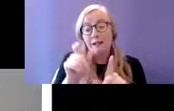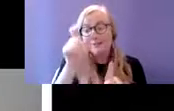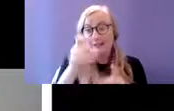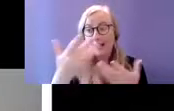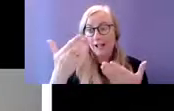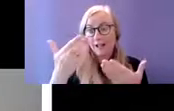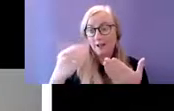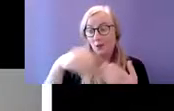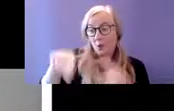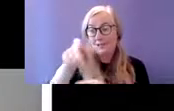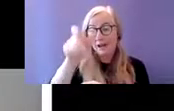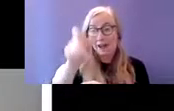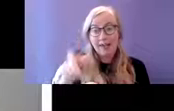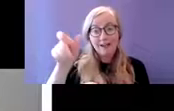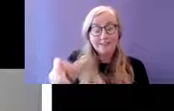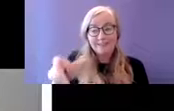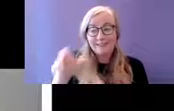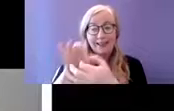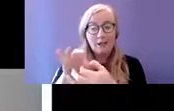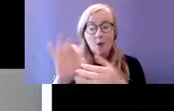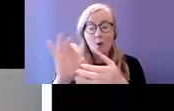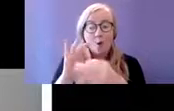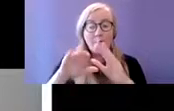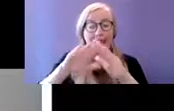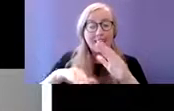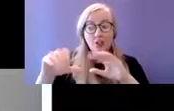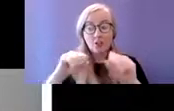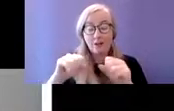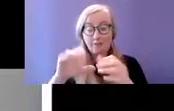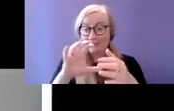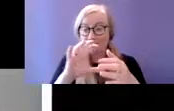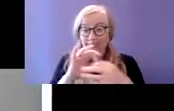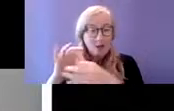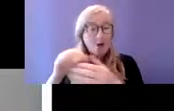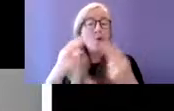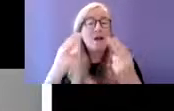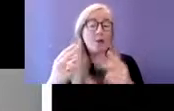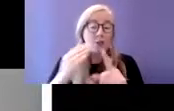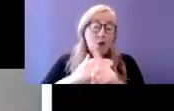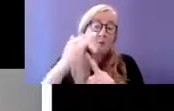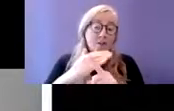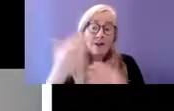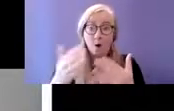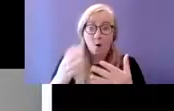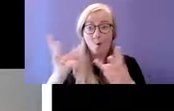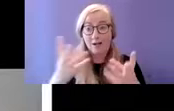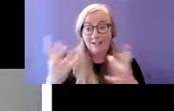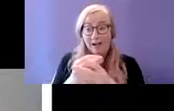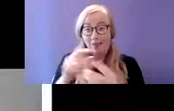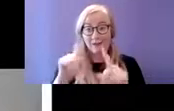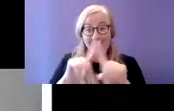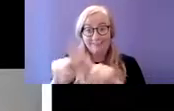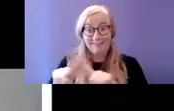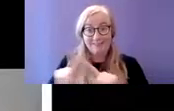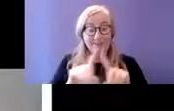very useful and would improve interdisciplinary working as well so now I'd like to hand you over to Michelle